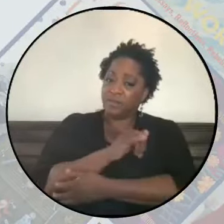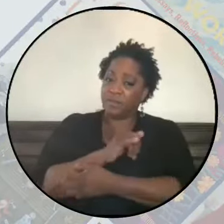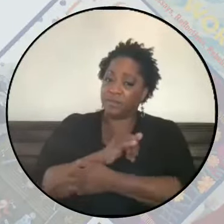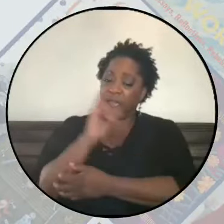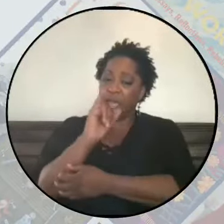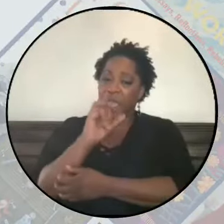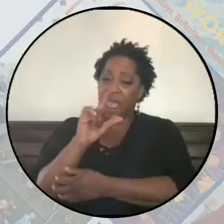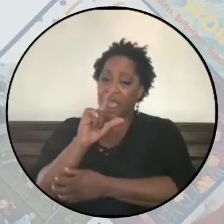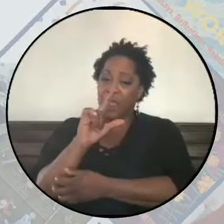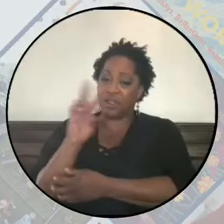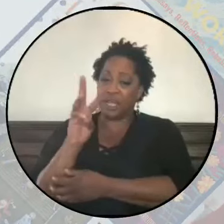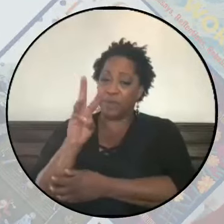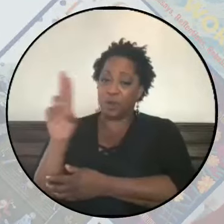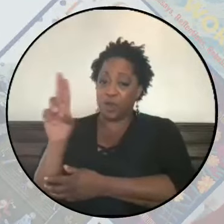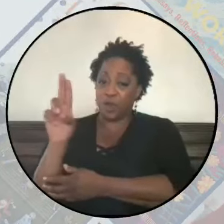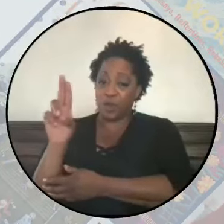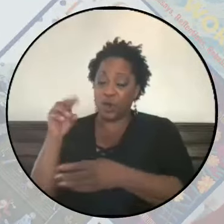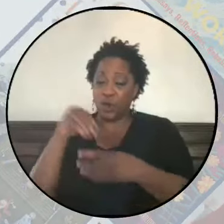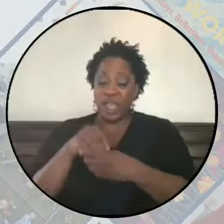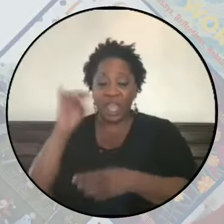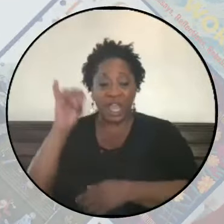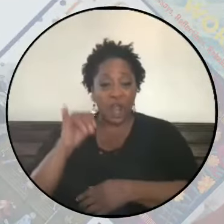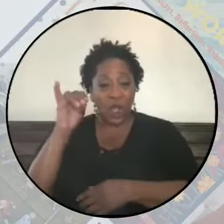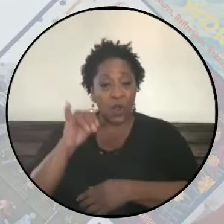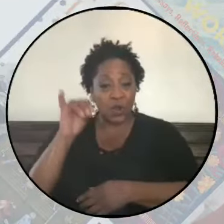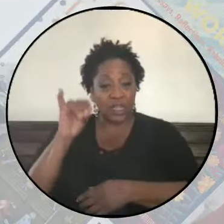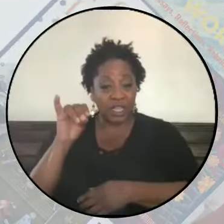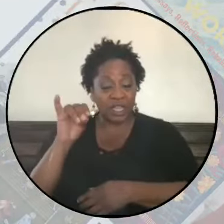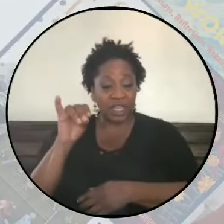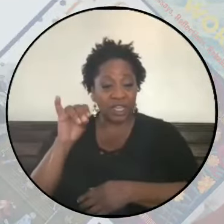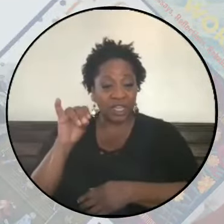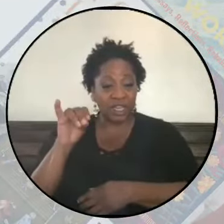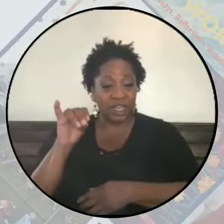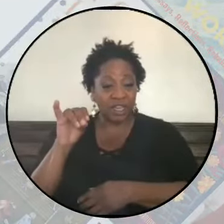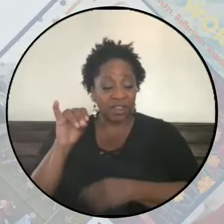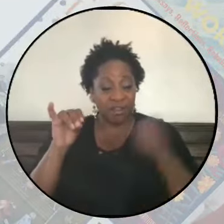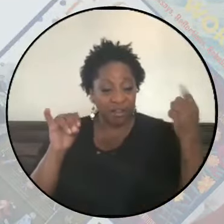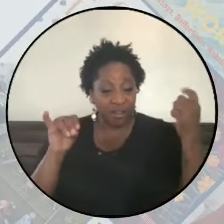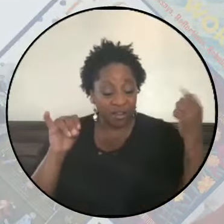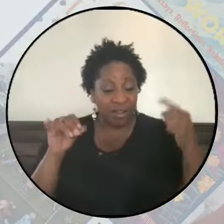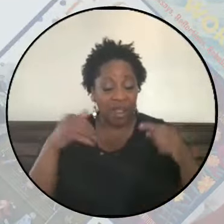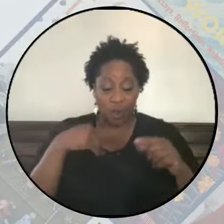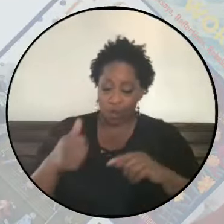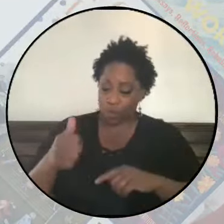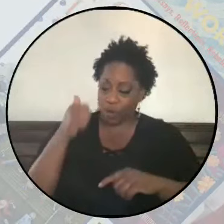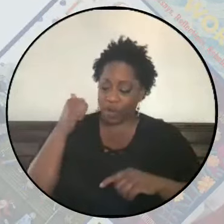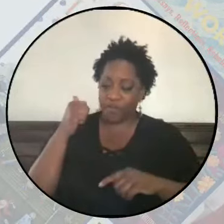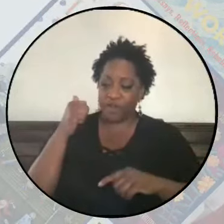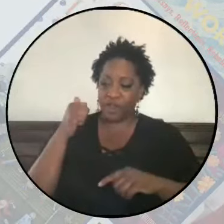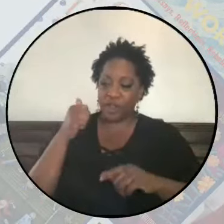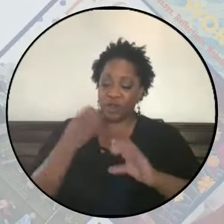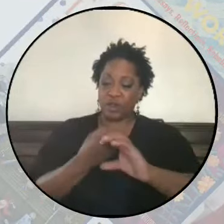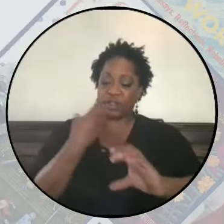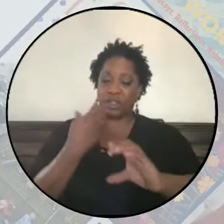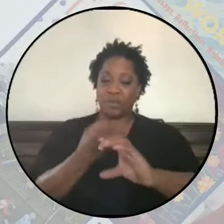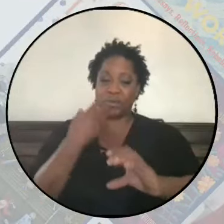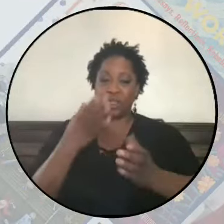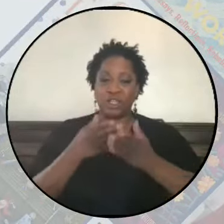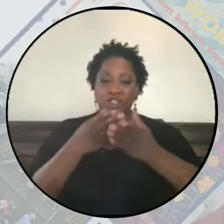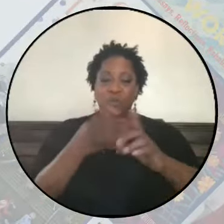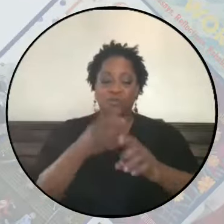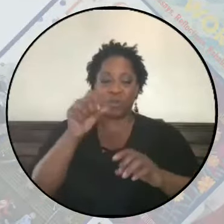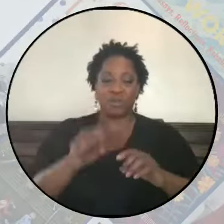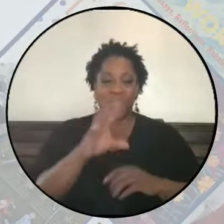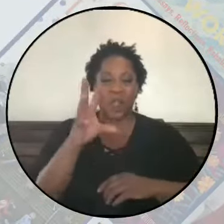the ILWU here in Oakland had not only refused to unload ships from South Africa,